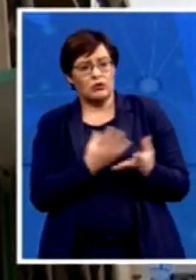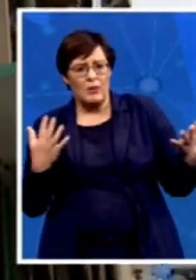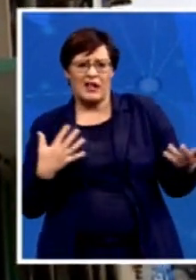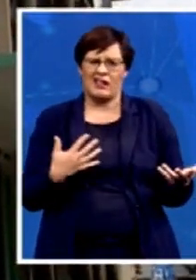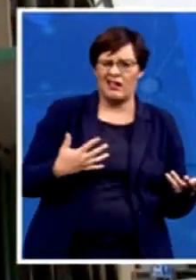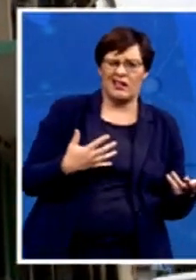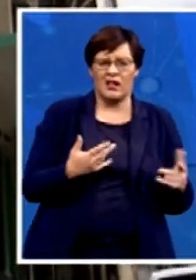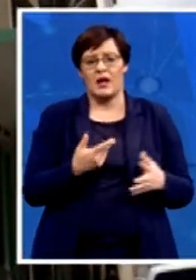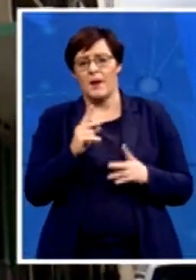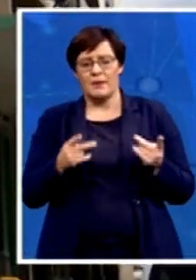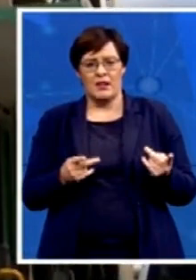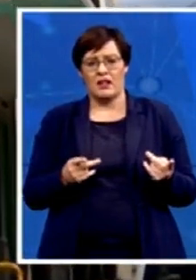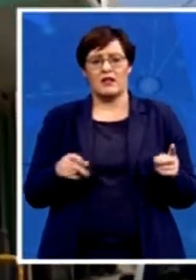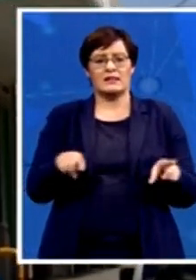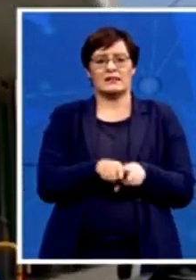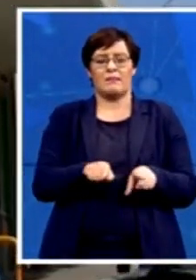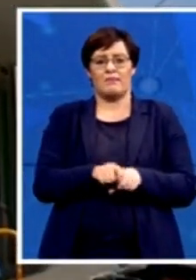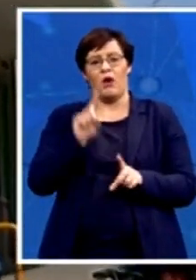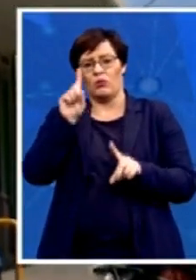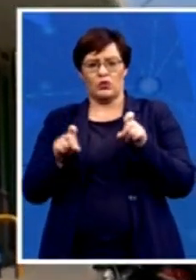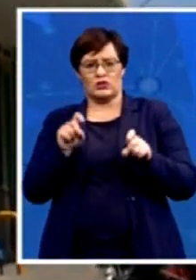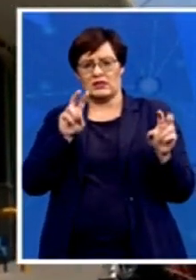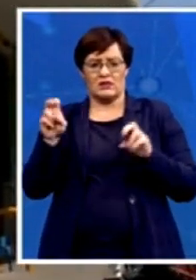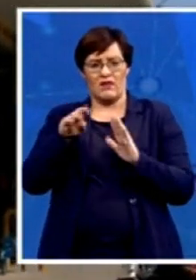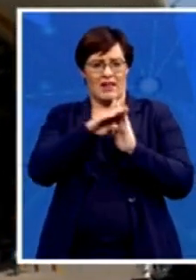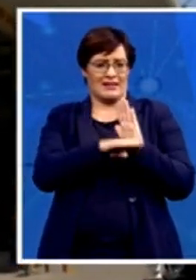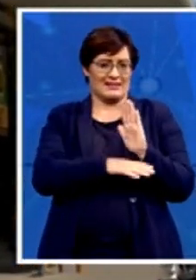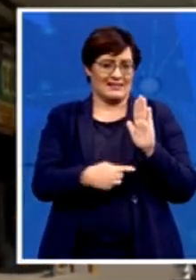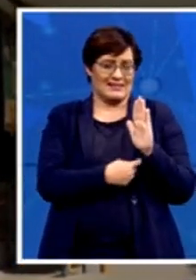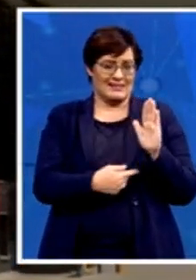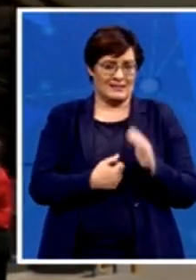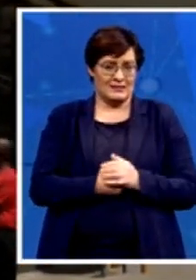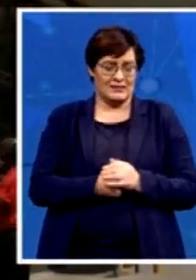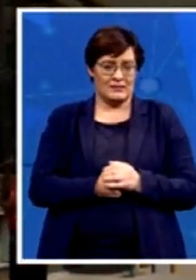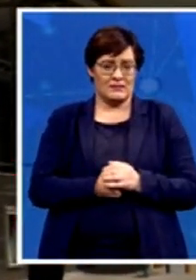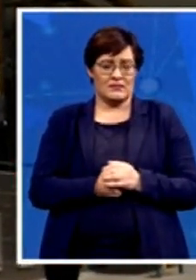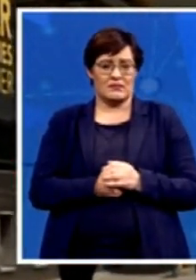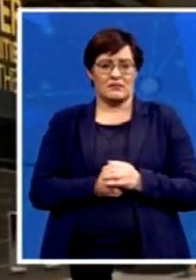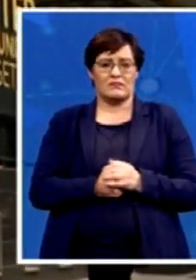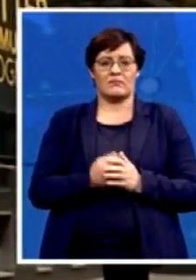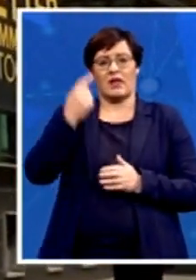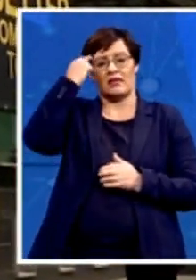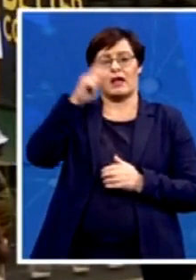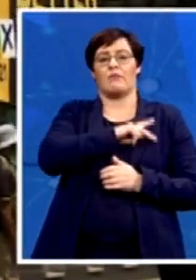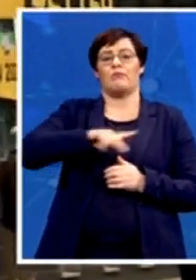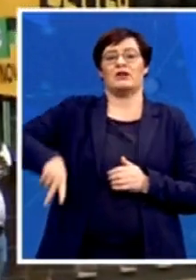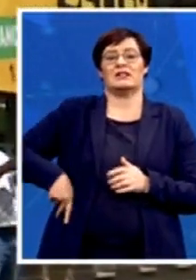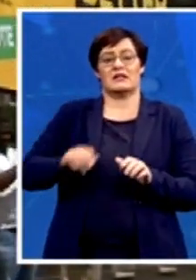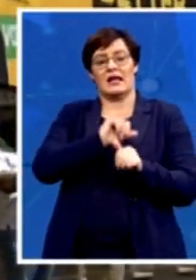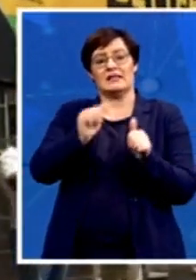questioning the issue of the list. I think the president and the deputy president, as they have been making rounds